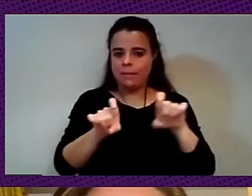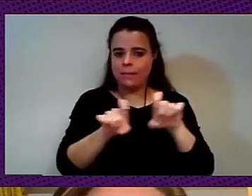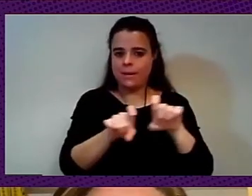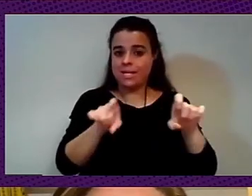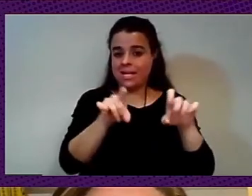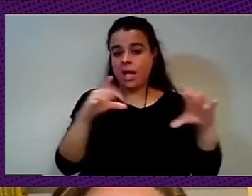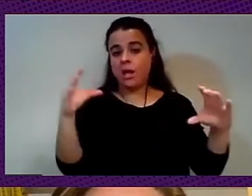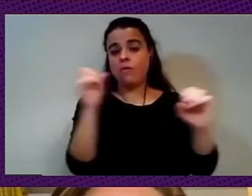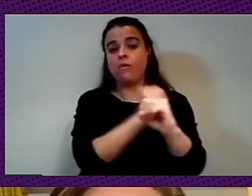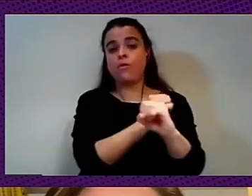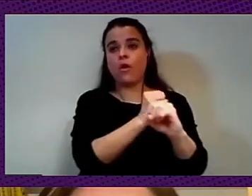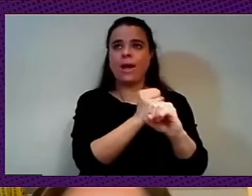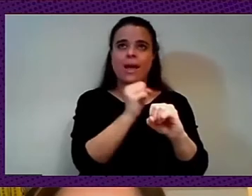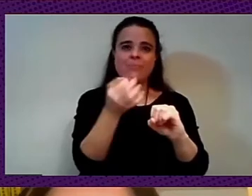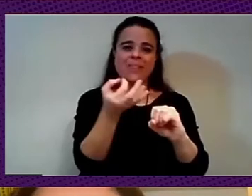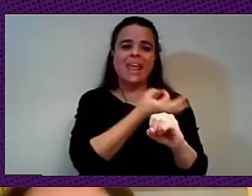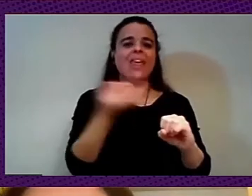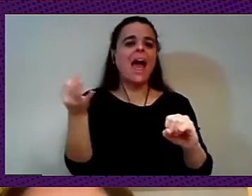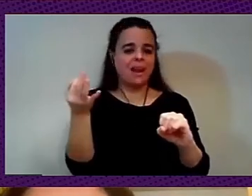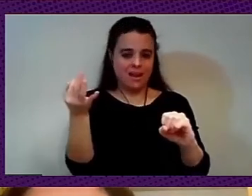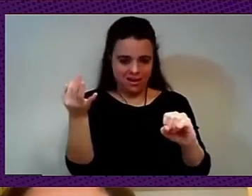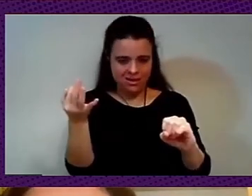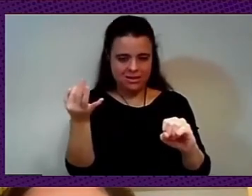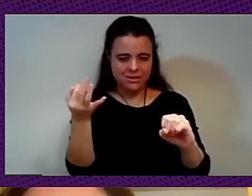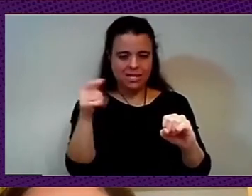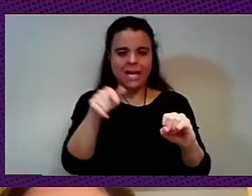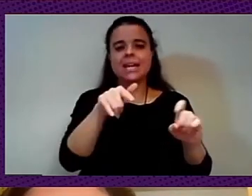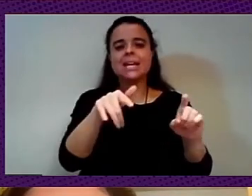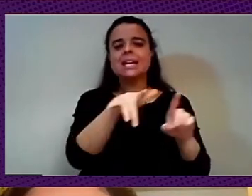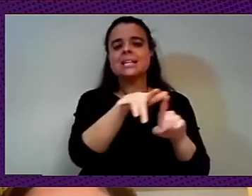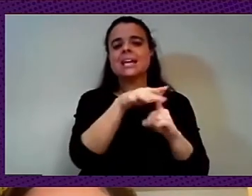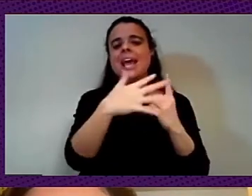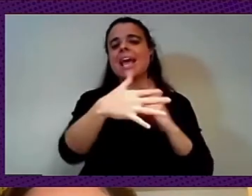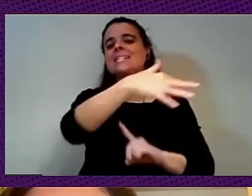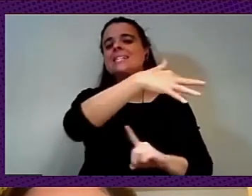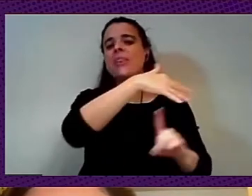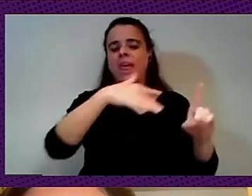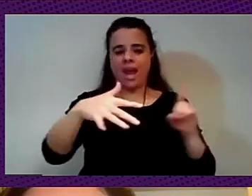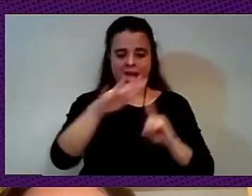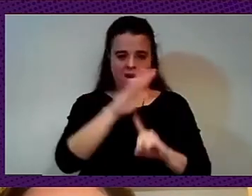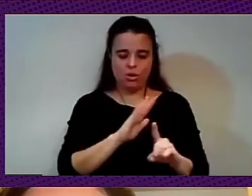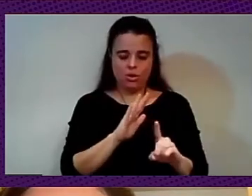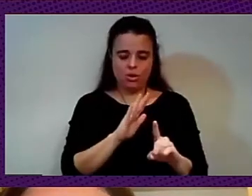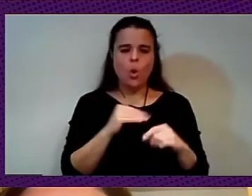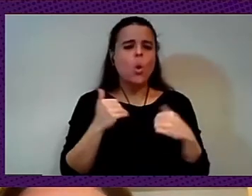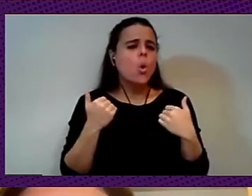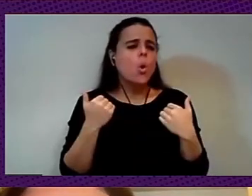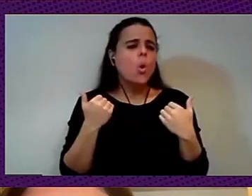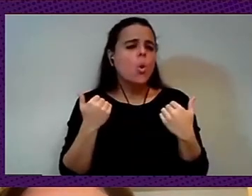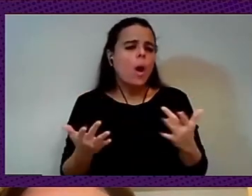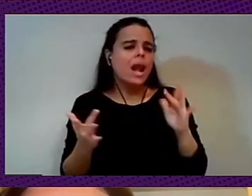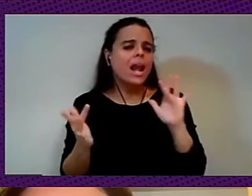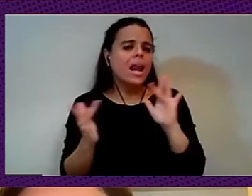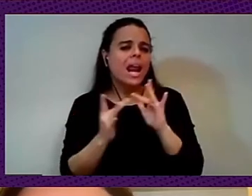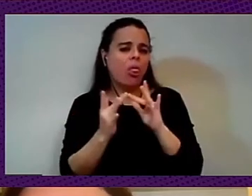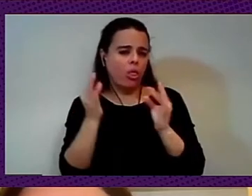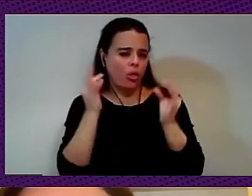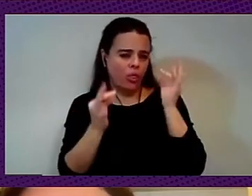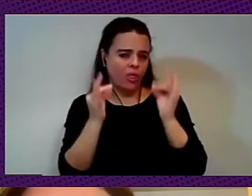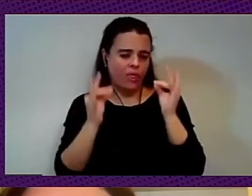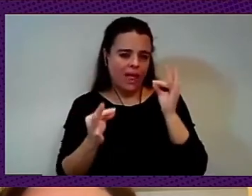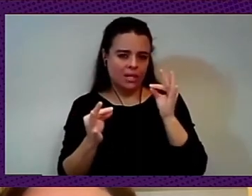relation between the data, that it's also from citizens, but how it goes, how it flows to the industry, how it helps